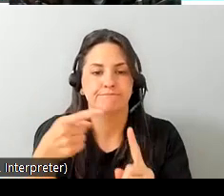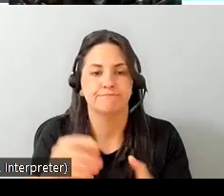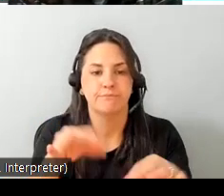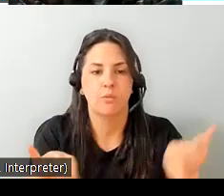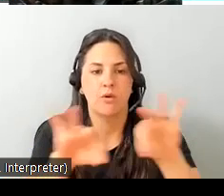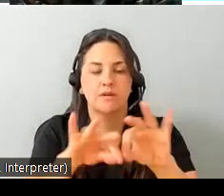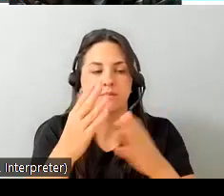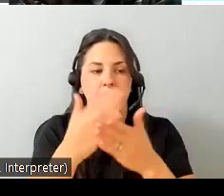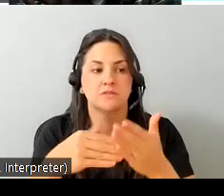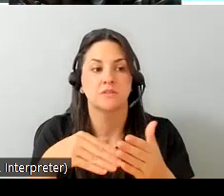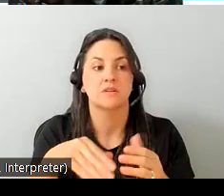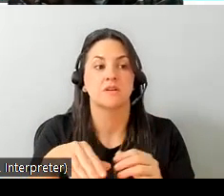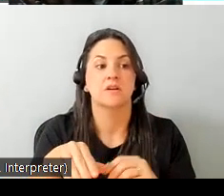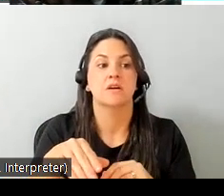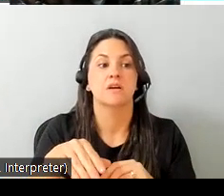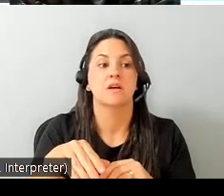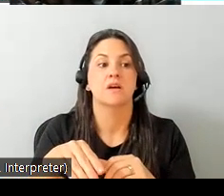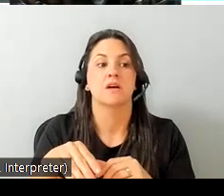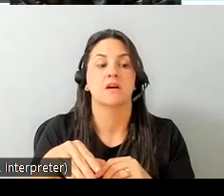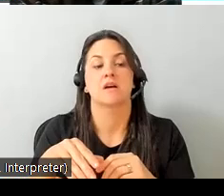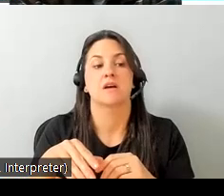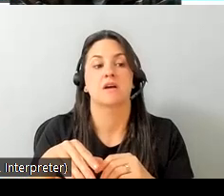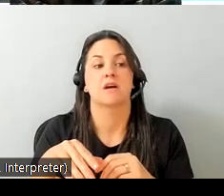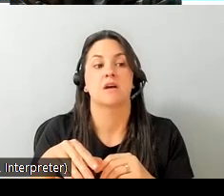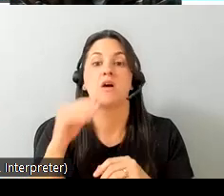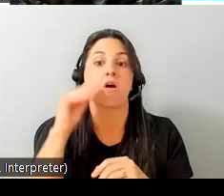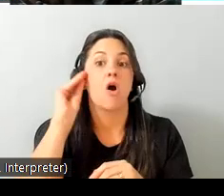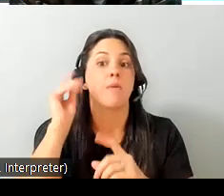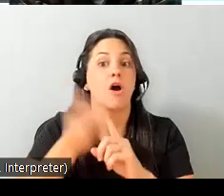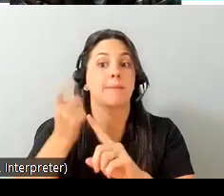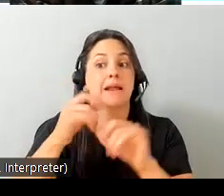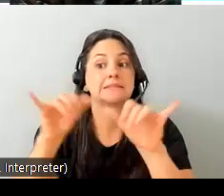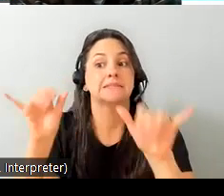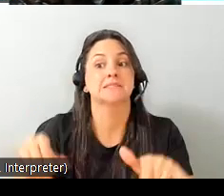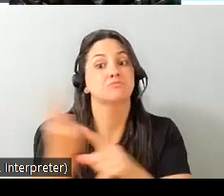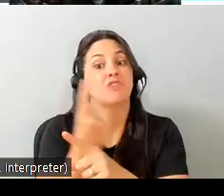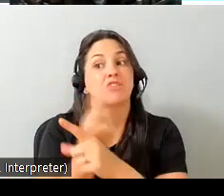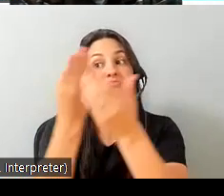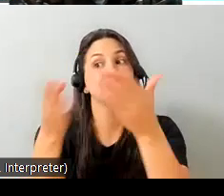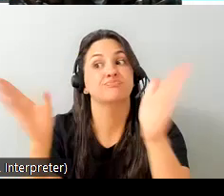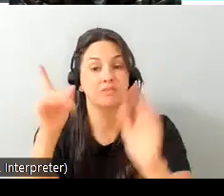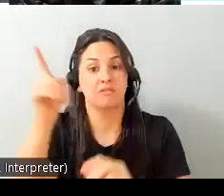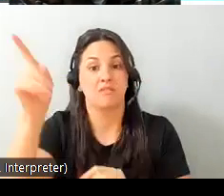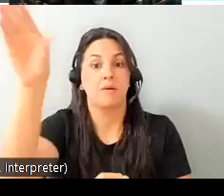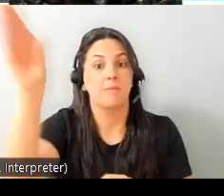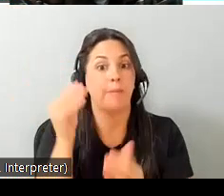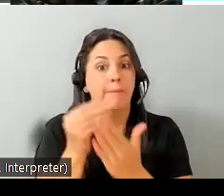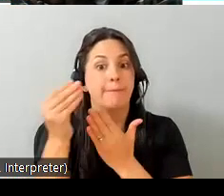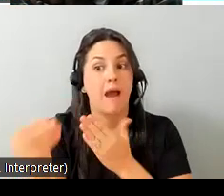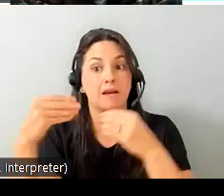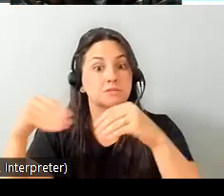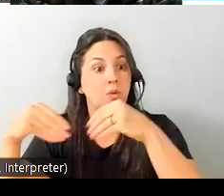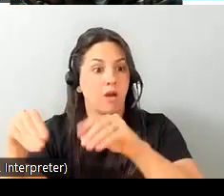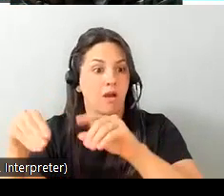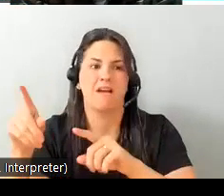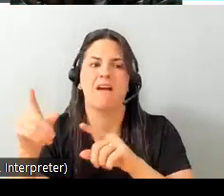off the shelf home automation systems have come a long way in recent years and become and really can become the difference in allowing someone